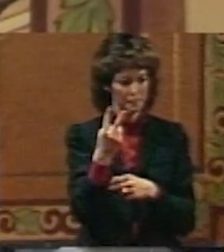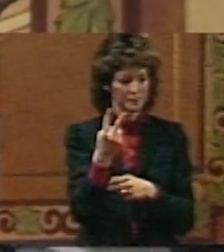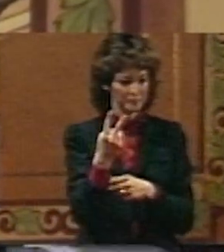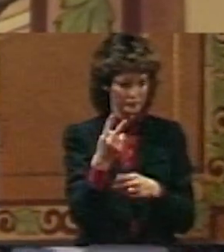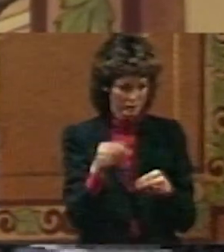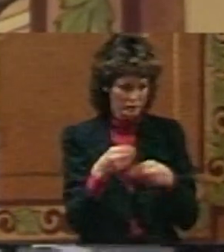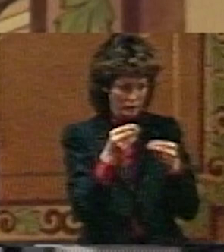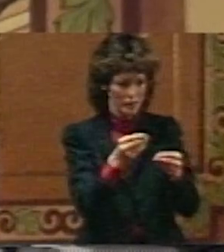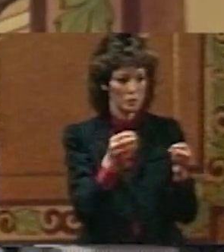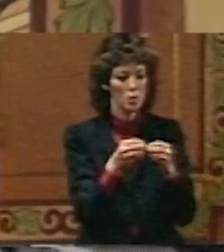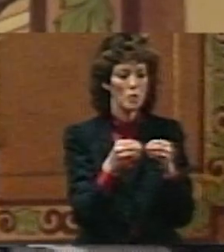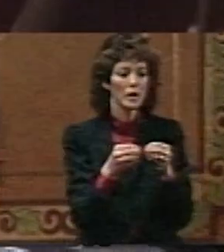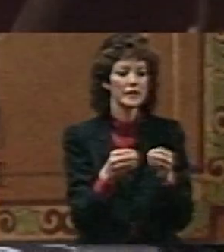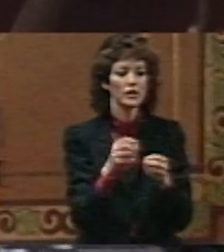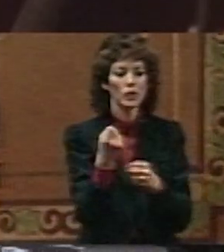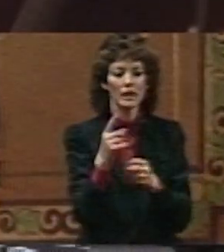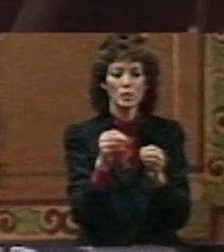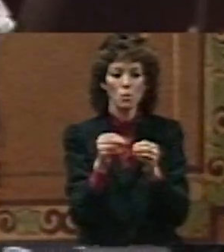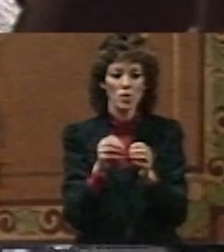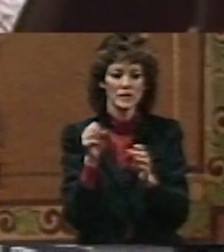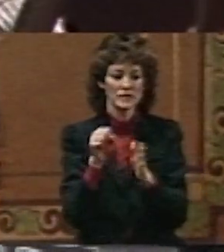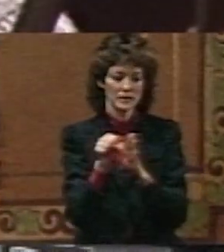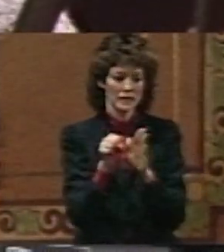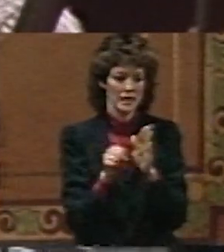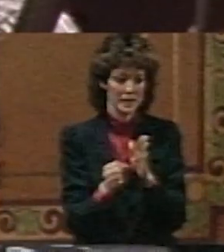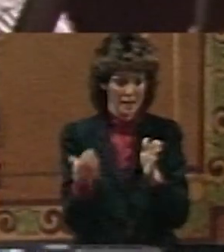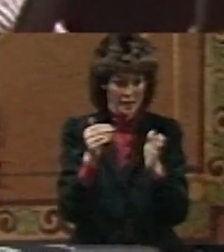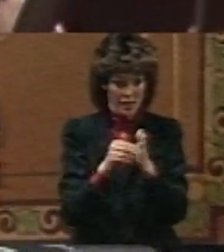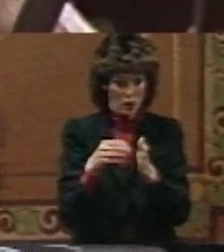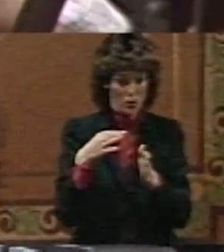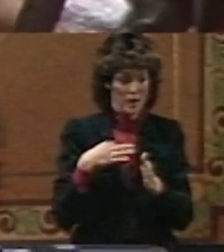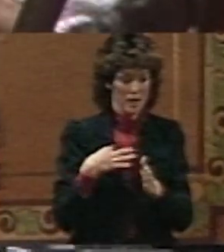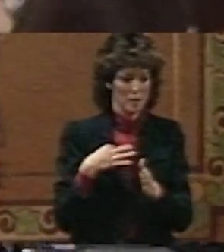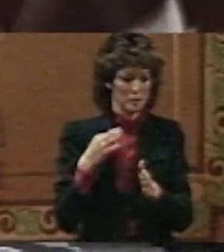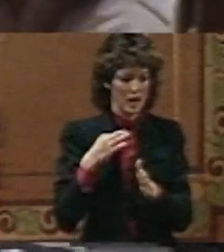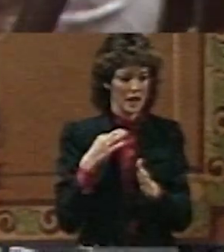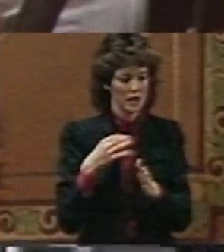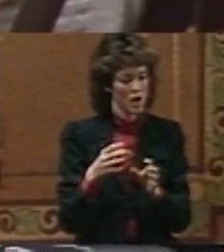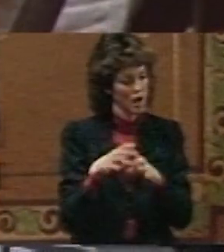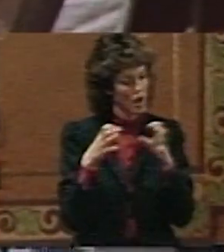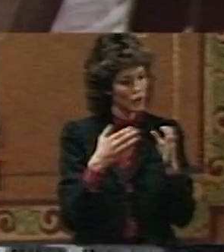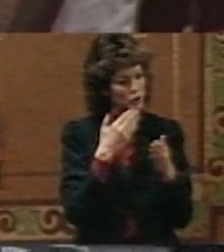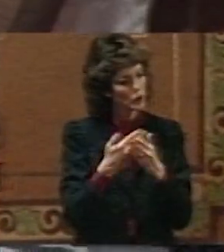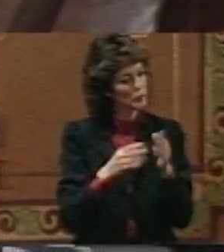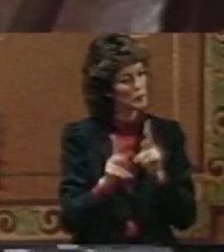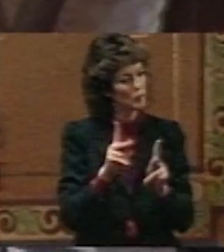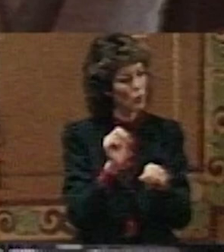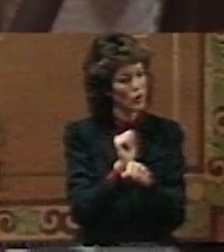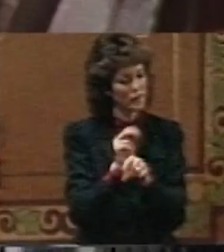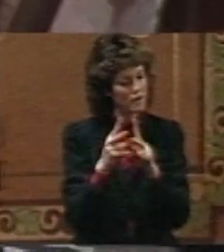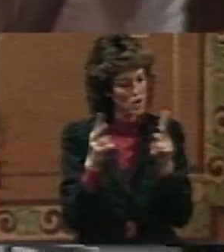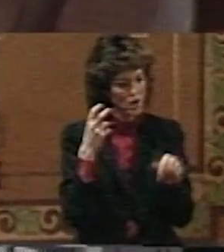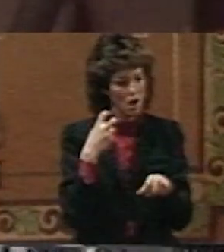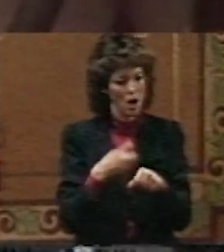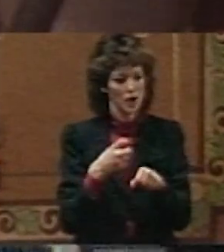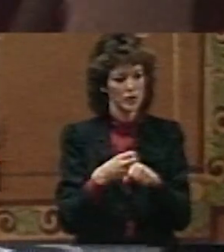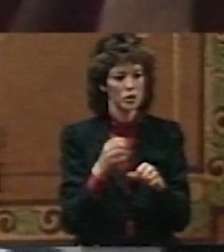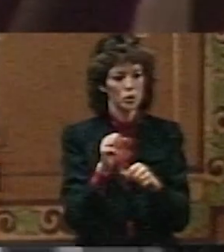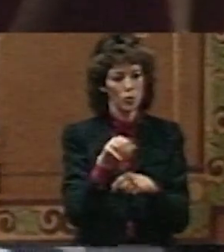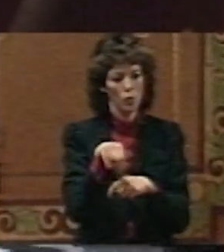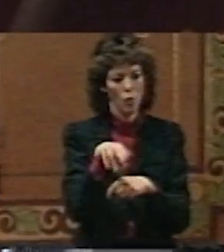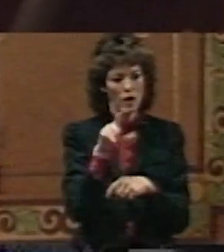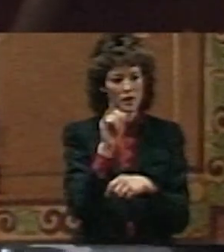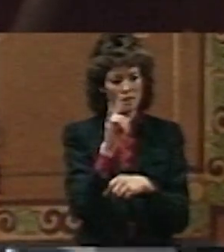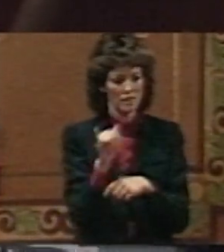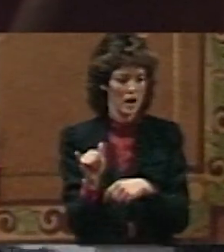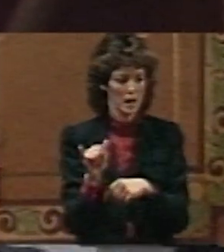to 11 more states. And again we applied, and again a lot of hard people, people, good people worked very hard to qualify, people